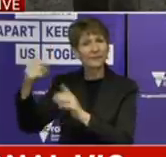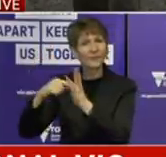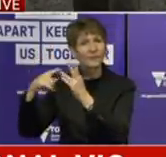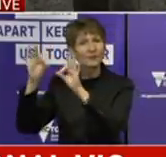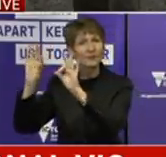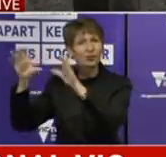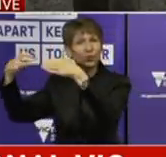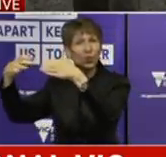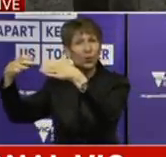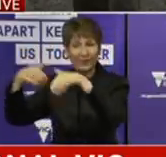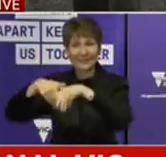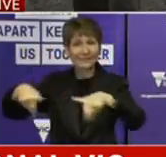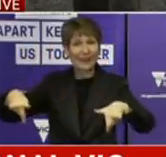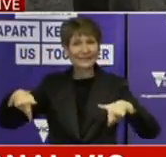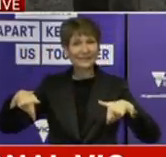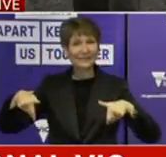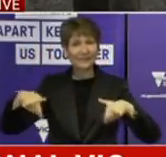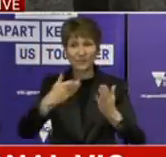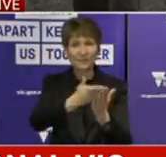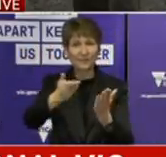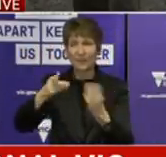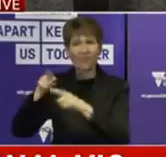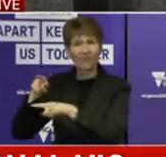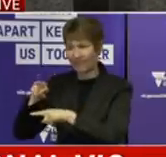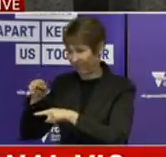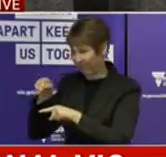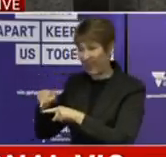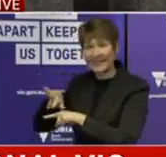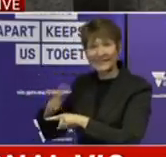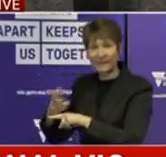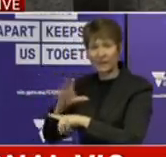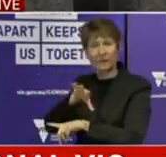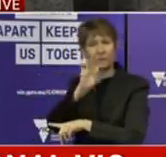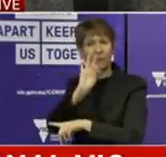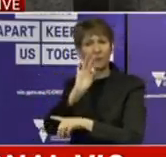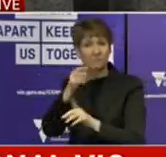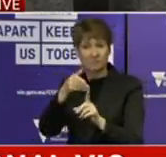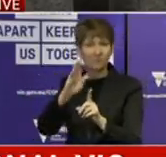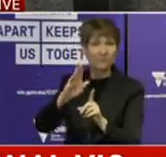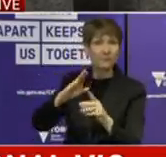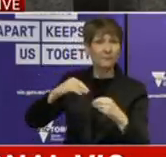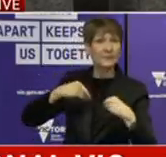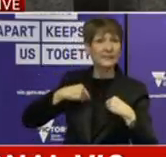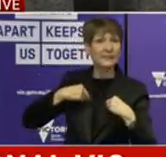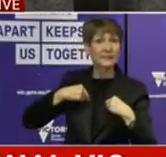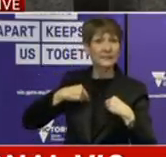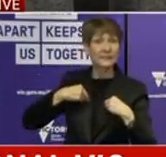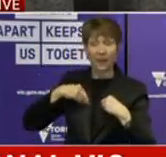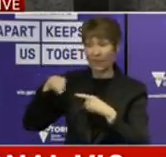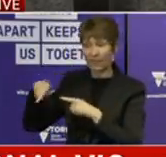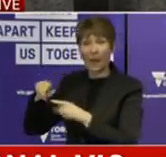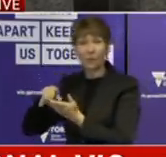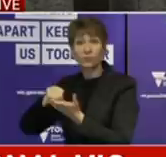Independent Procurement Board wrote to your Minister on the 1st of October, wrote to Simon Femister on the 4th of